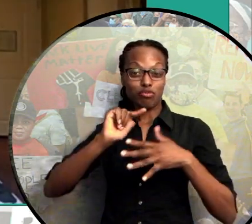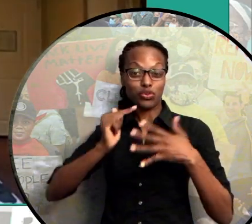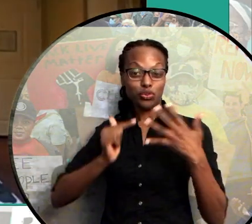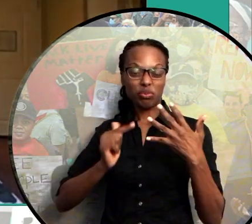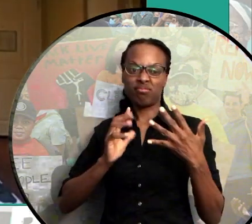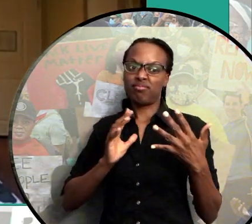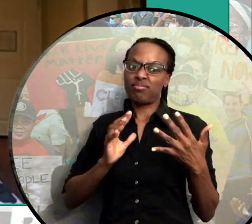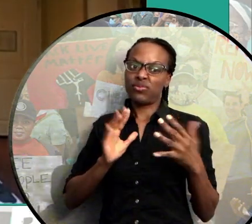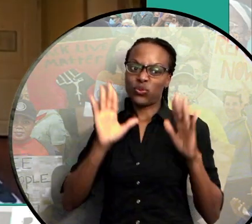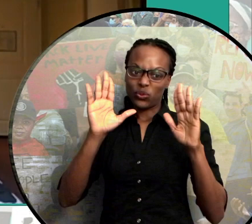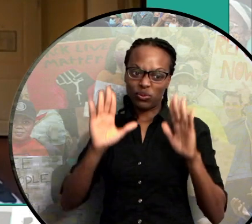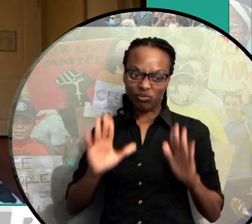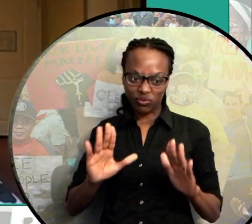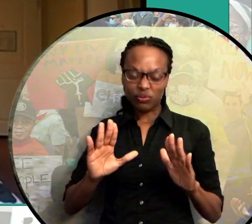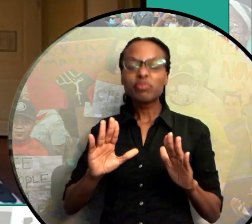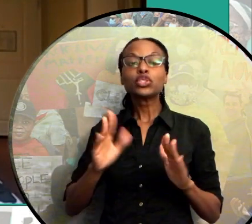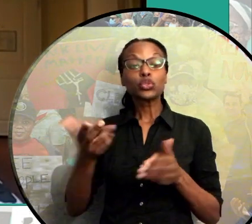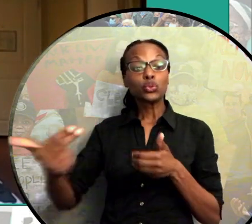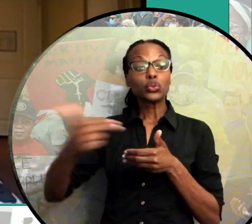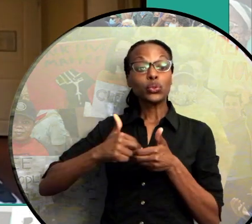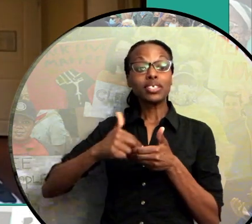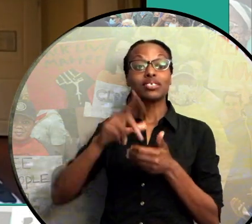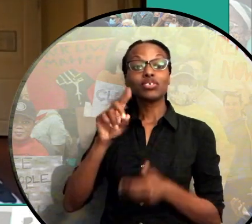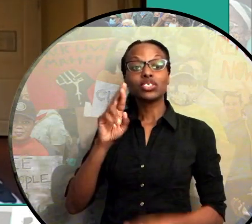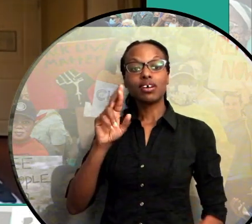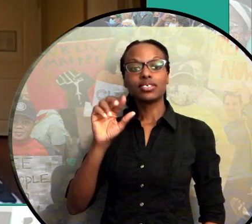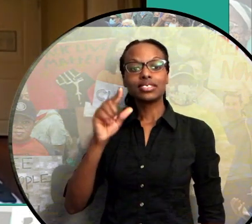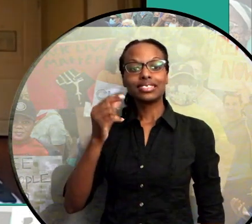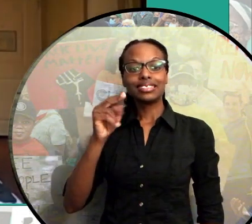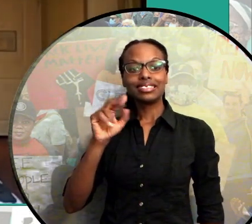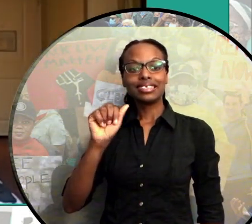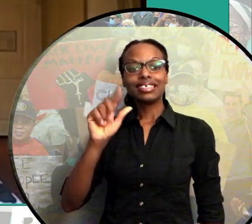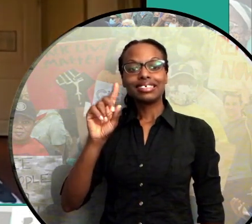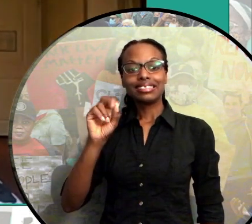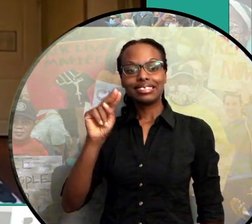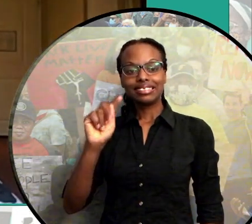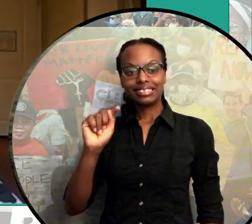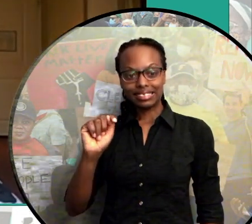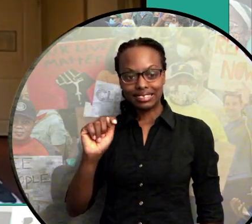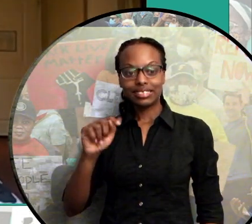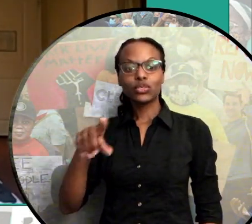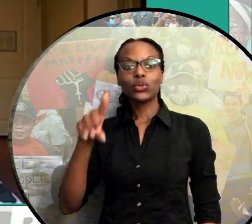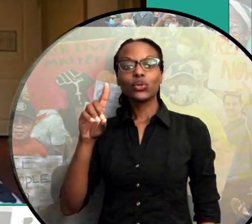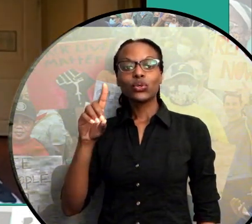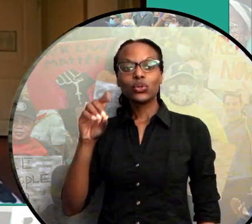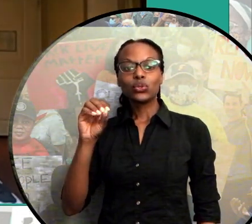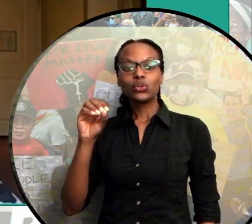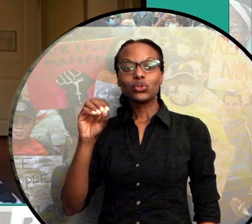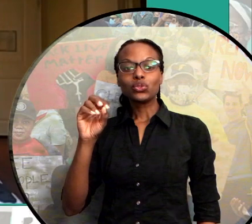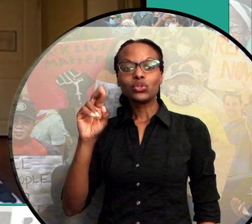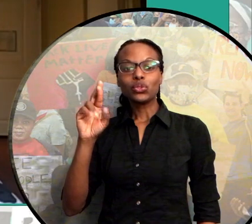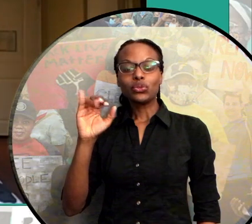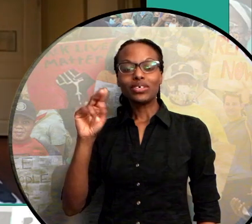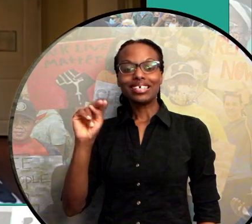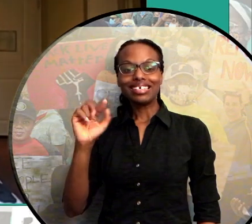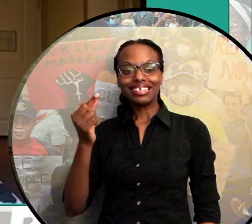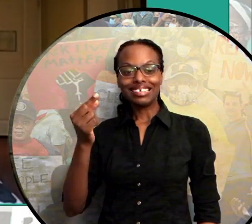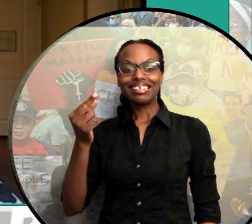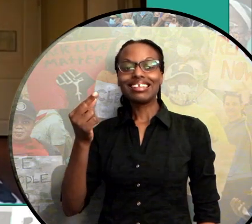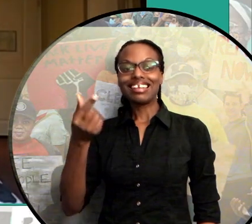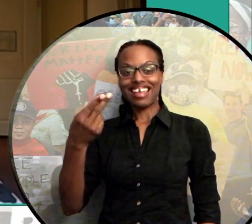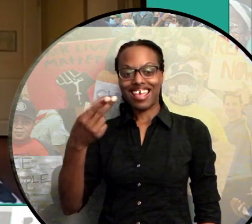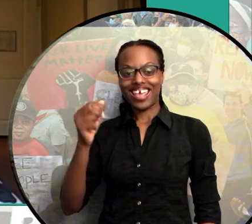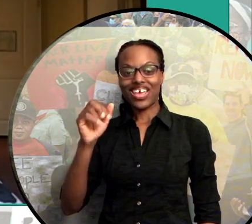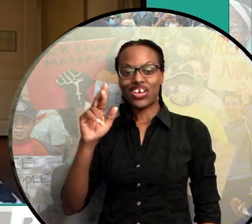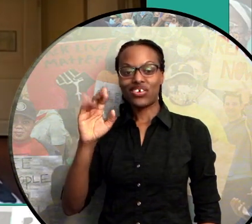Dr. Gina Dent, Dean Spade, Dawn Harrington, and the Center's own Ivan Callow, and a